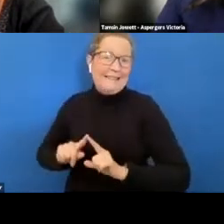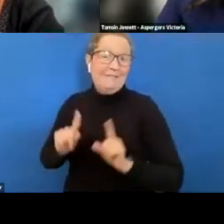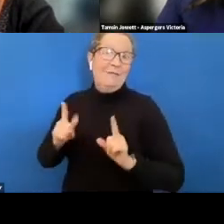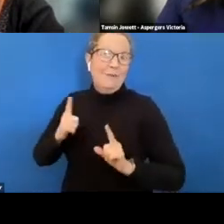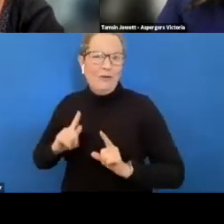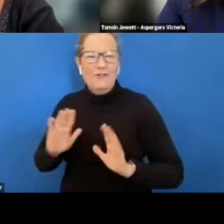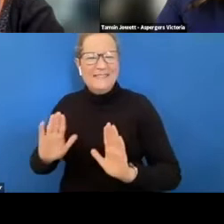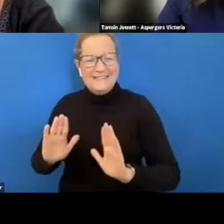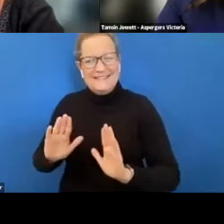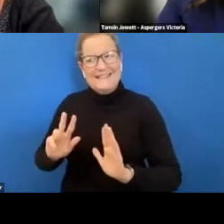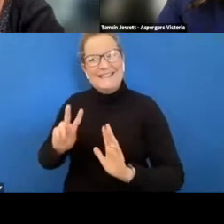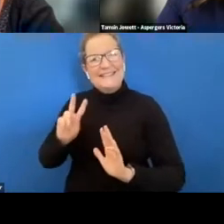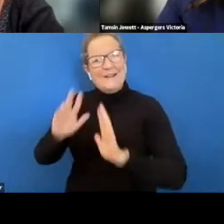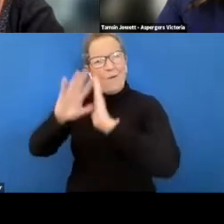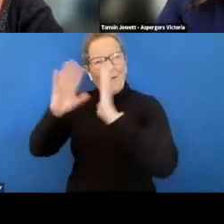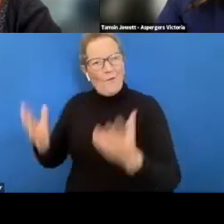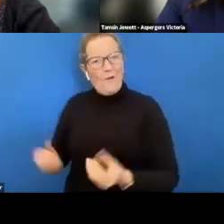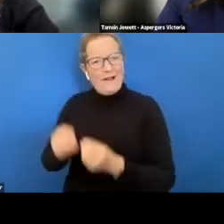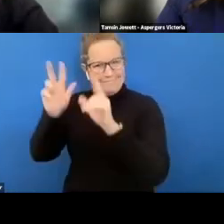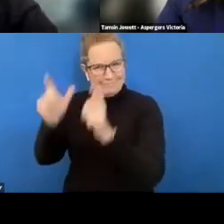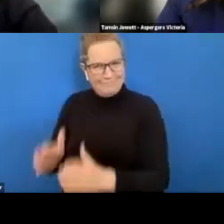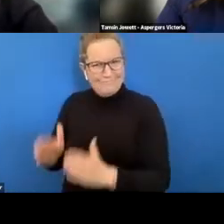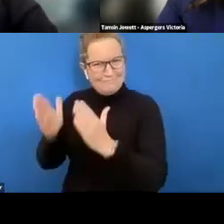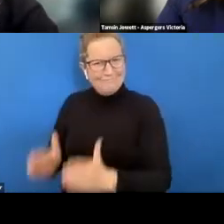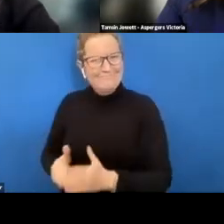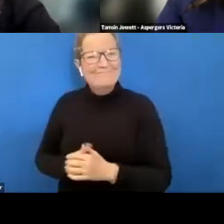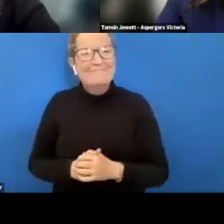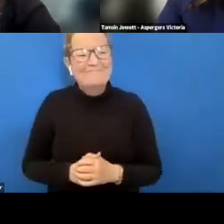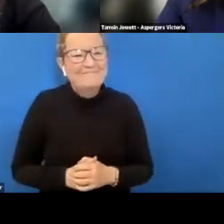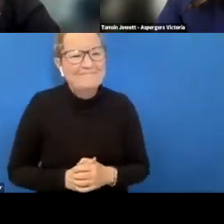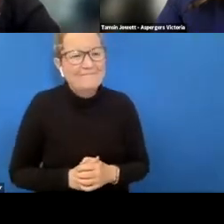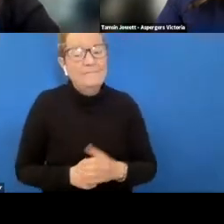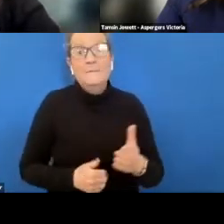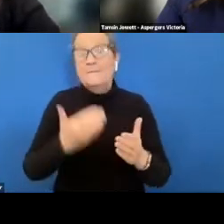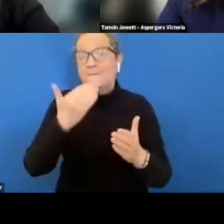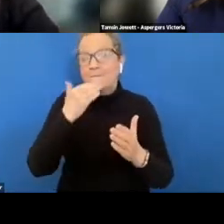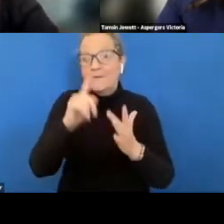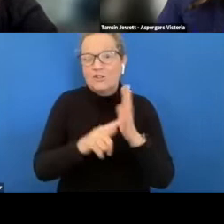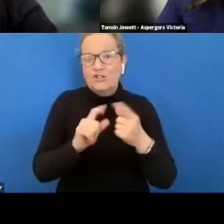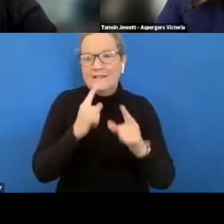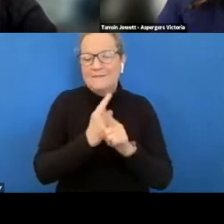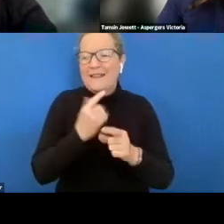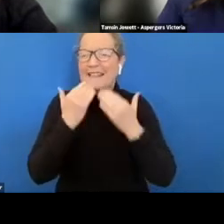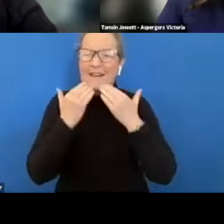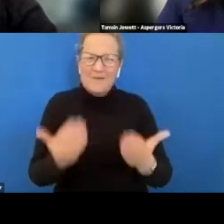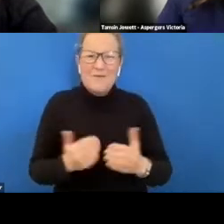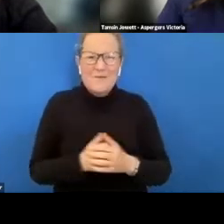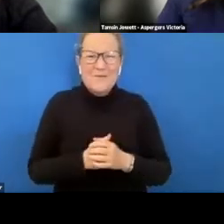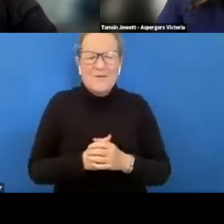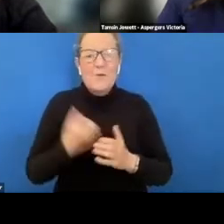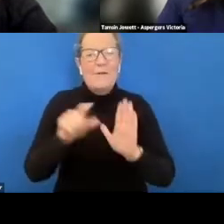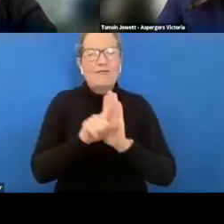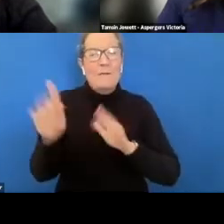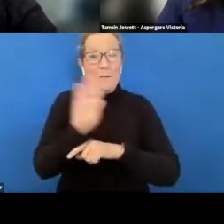thank you tamsin thank you for giving us a bit of the background knowledge too like i mentioned before we have representation on the panel